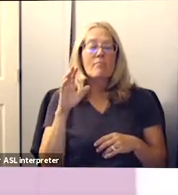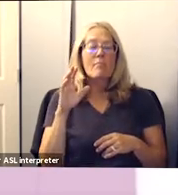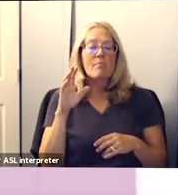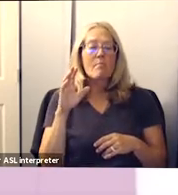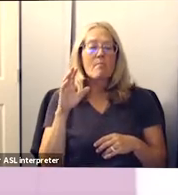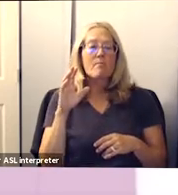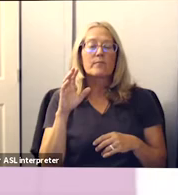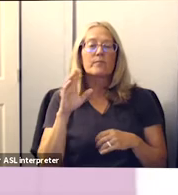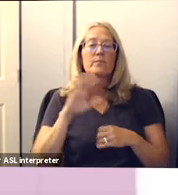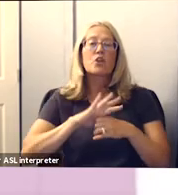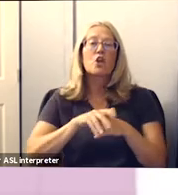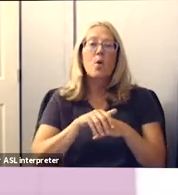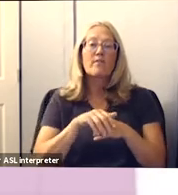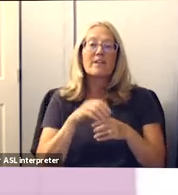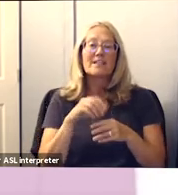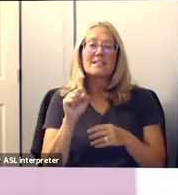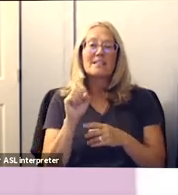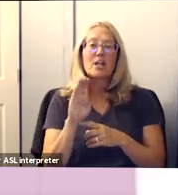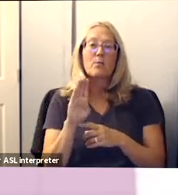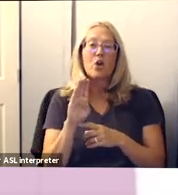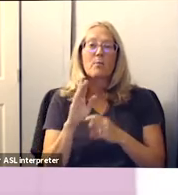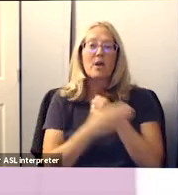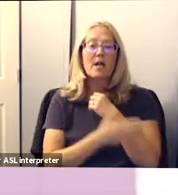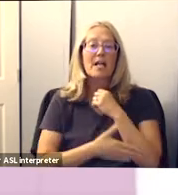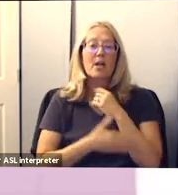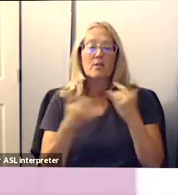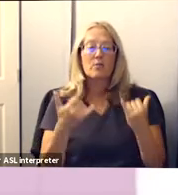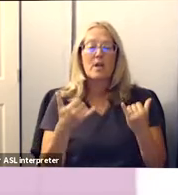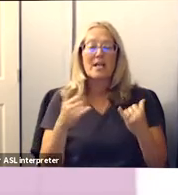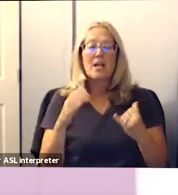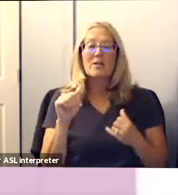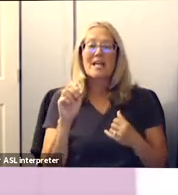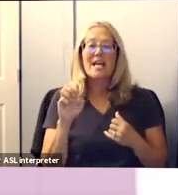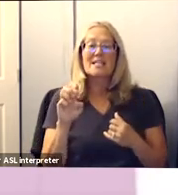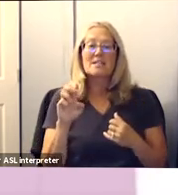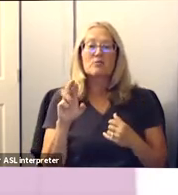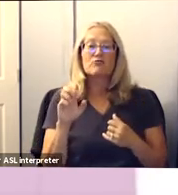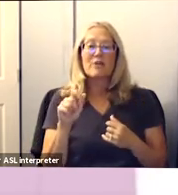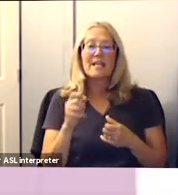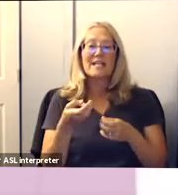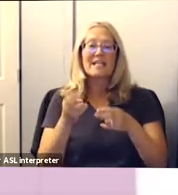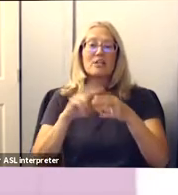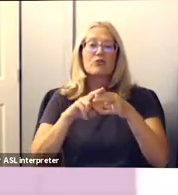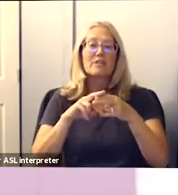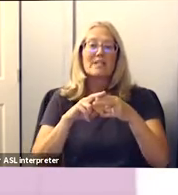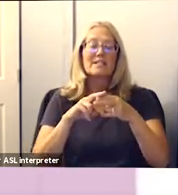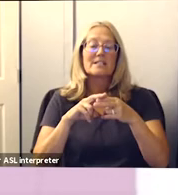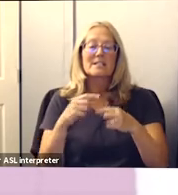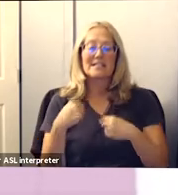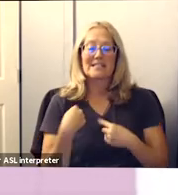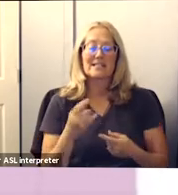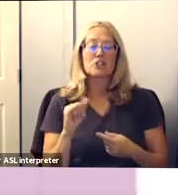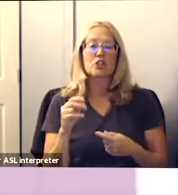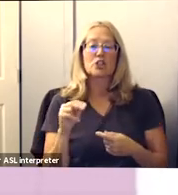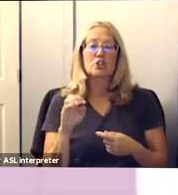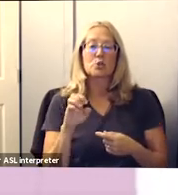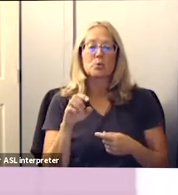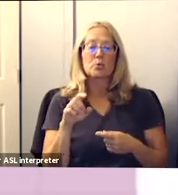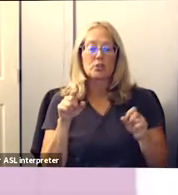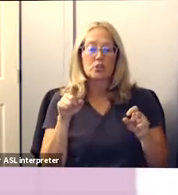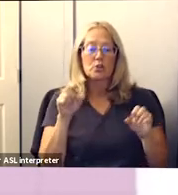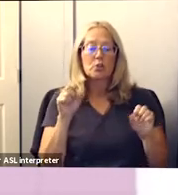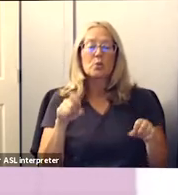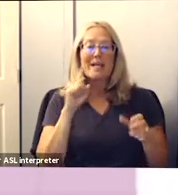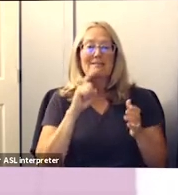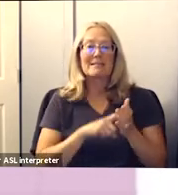covet in santa barbara county currently the case rate has increased consistently since june and you can you